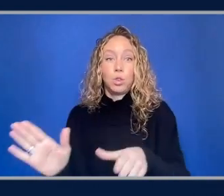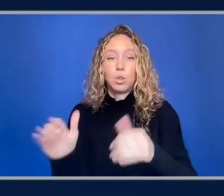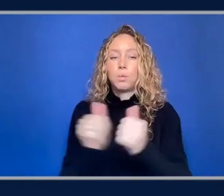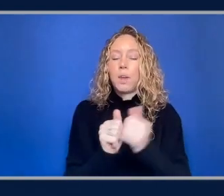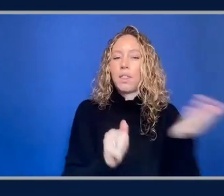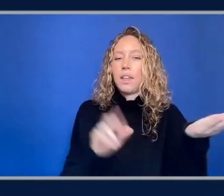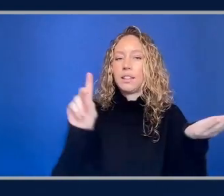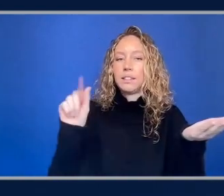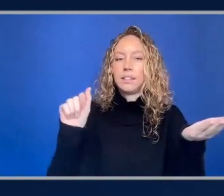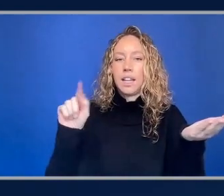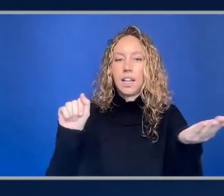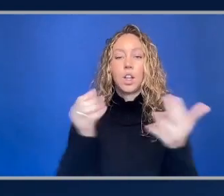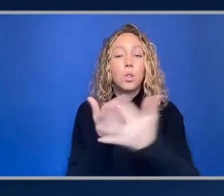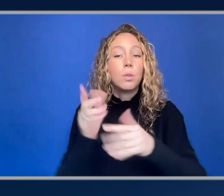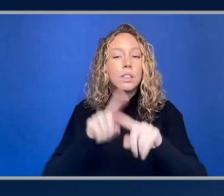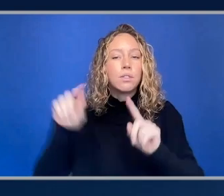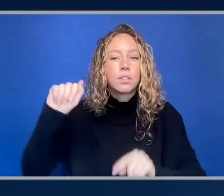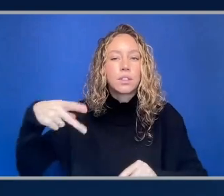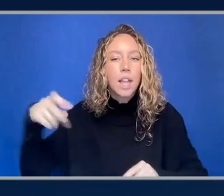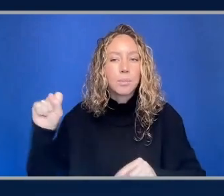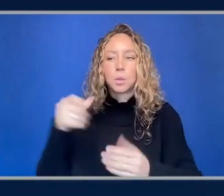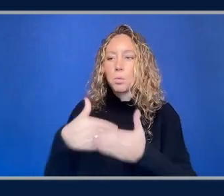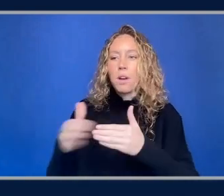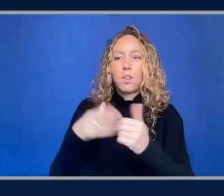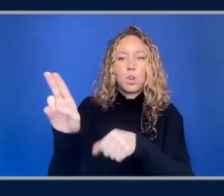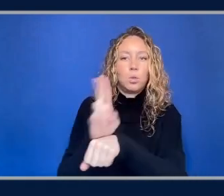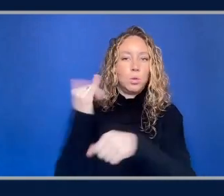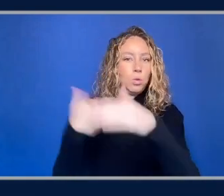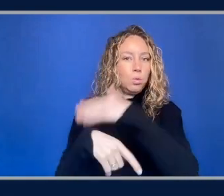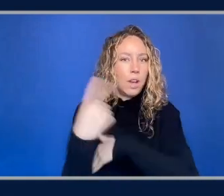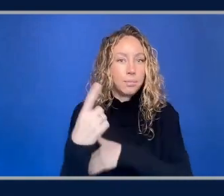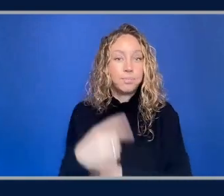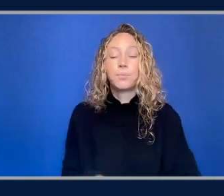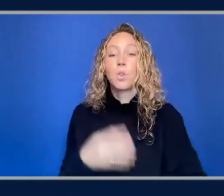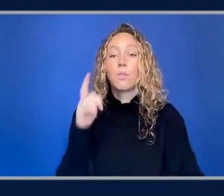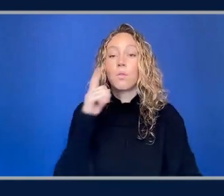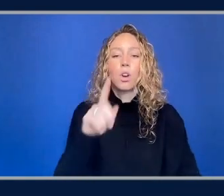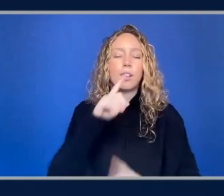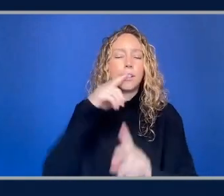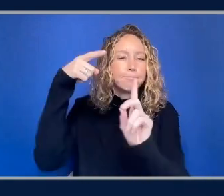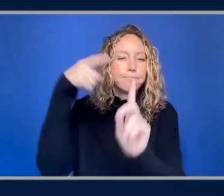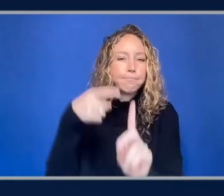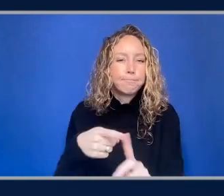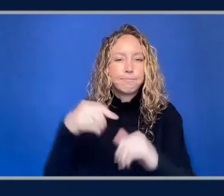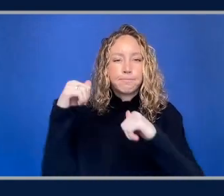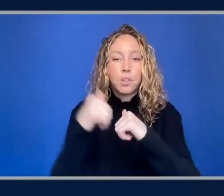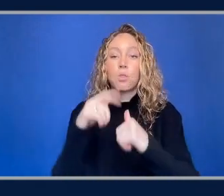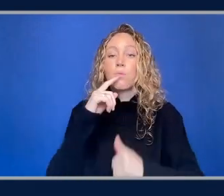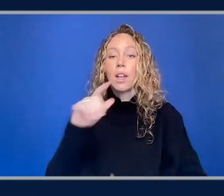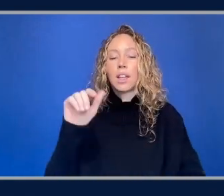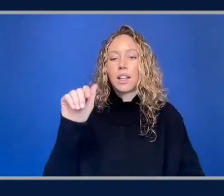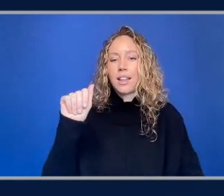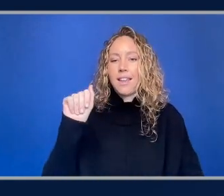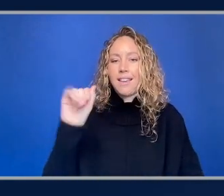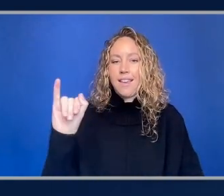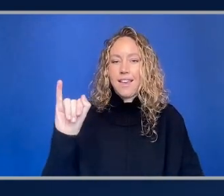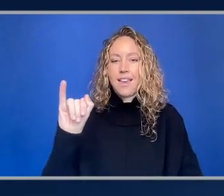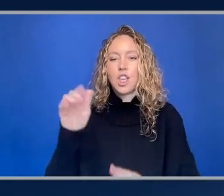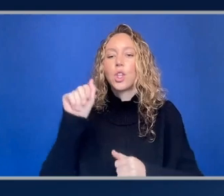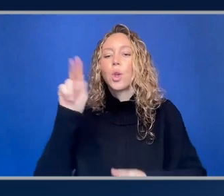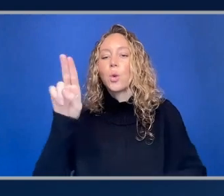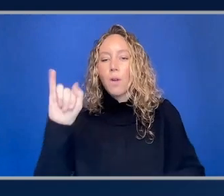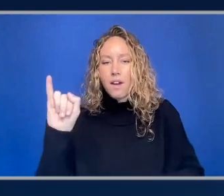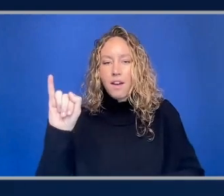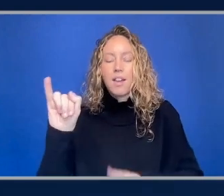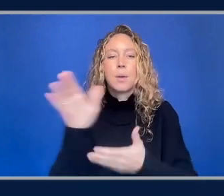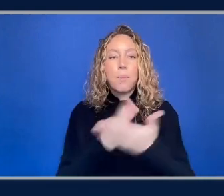applications they provide these end users today so in brass tacks it's a react ui component that customers can add to their own